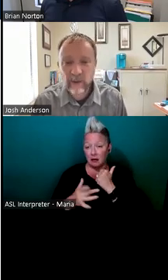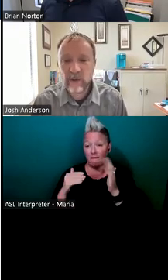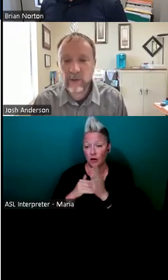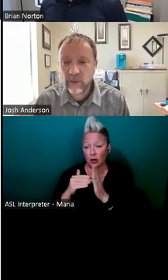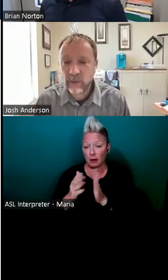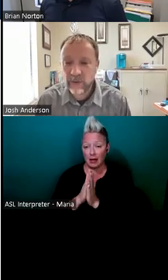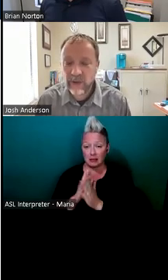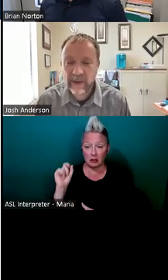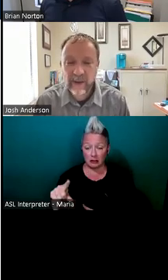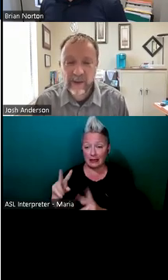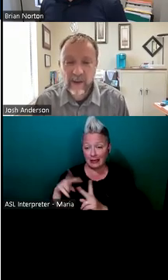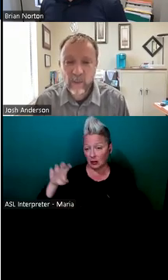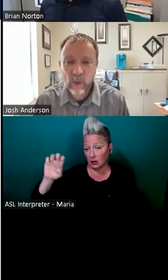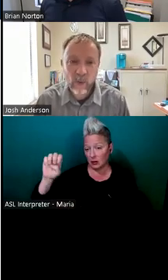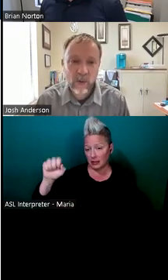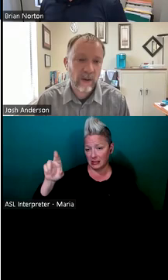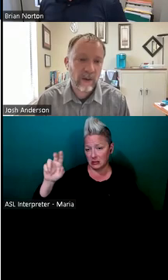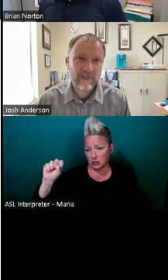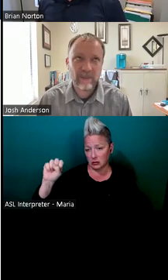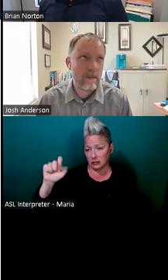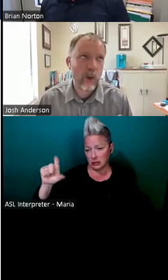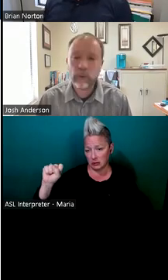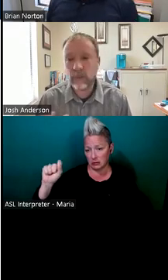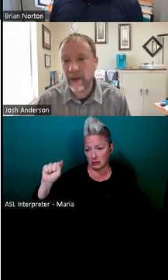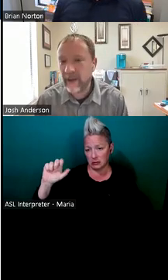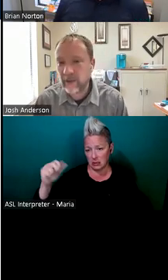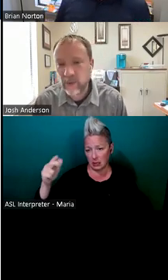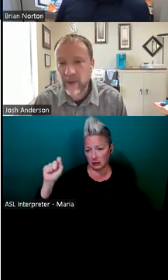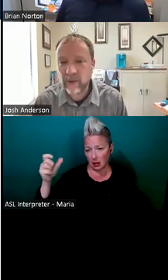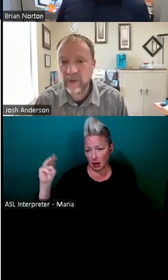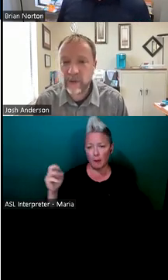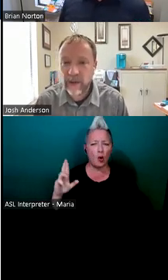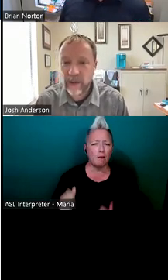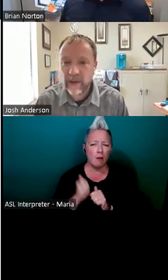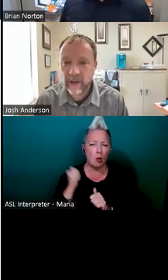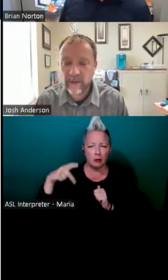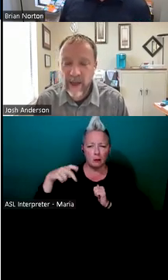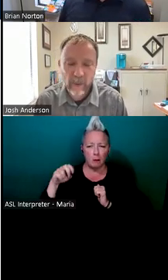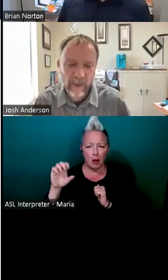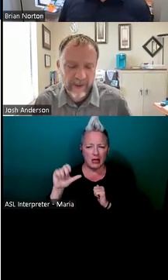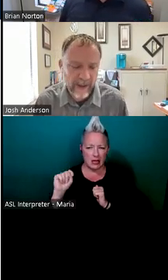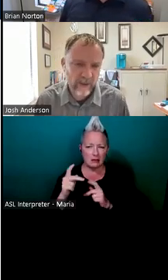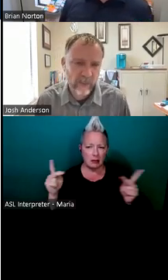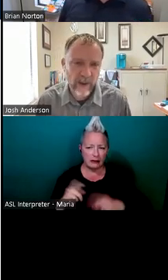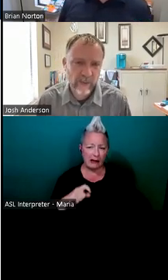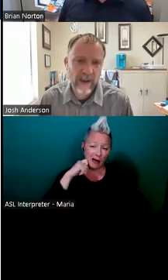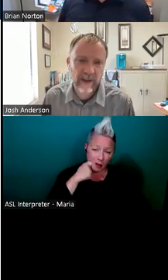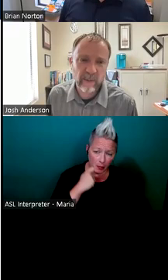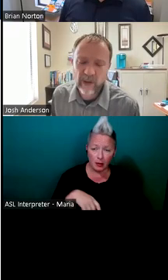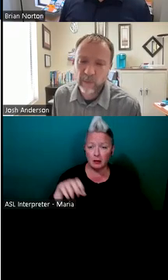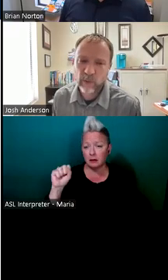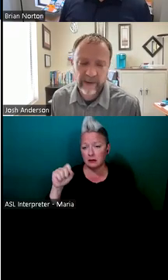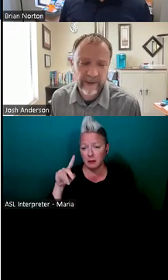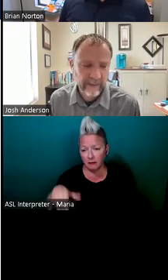at Easterseals tech.com or most podcast providers, uh, Apple podcasts, Spotify,